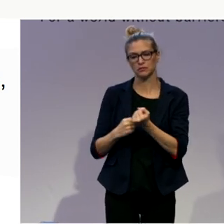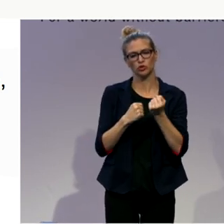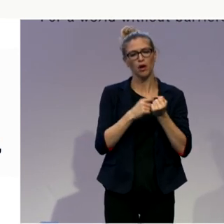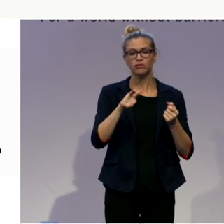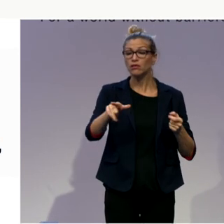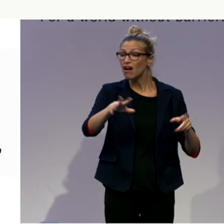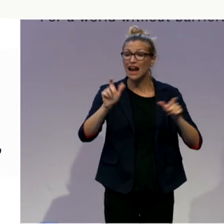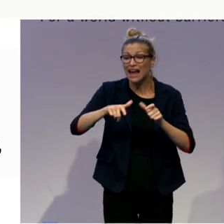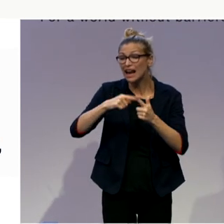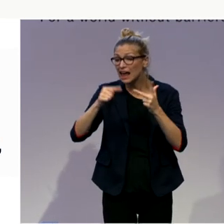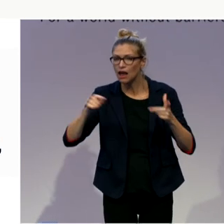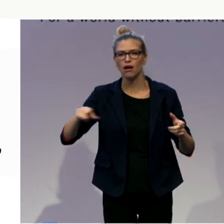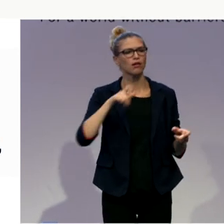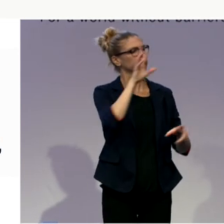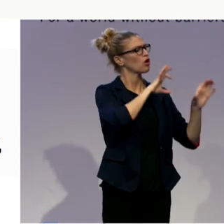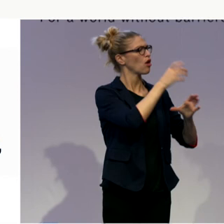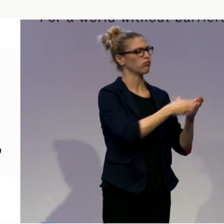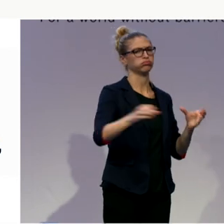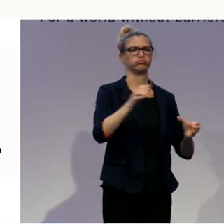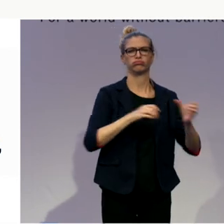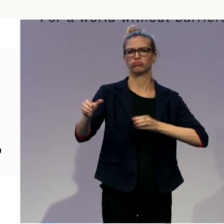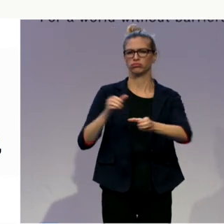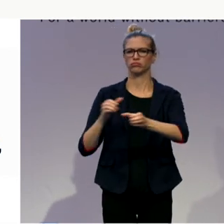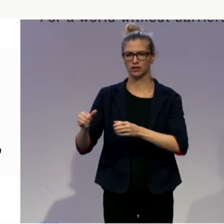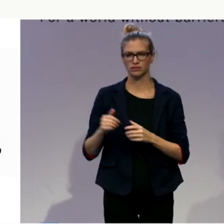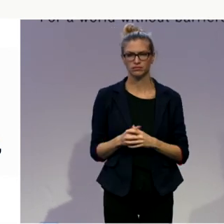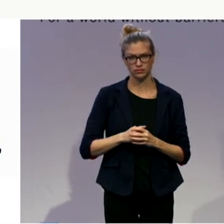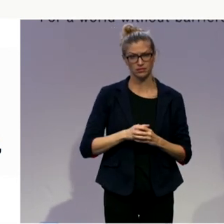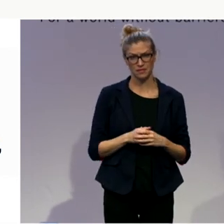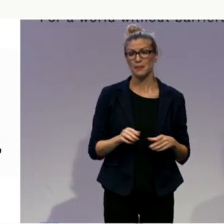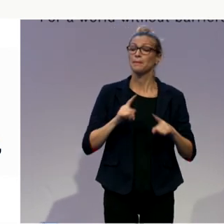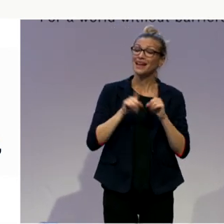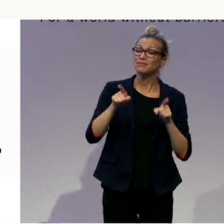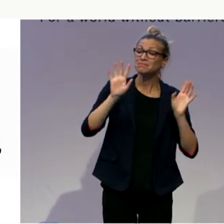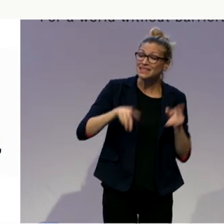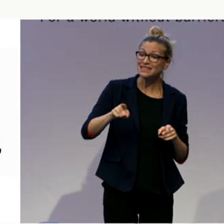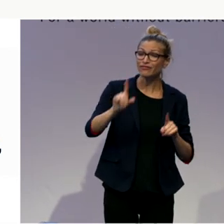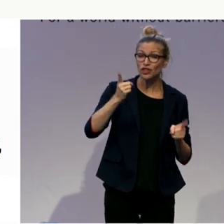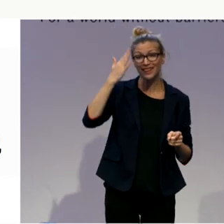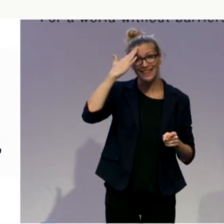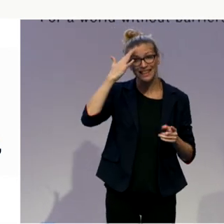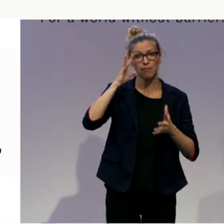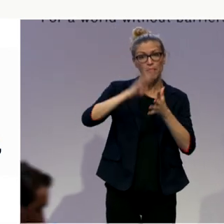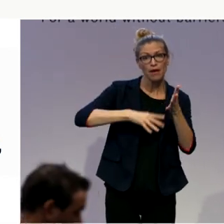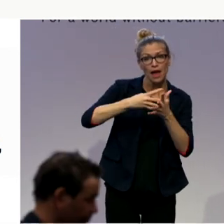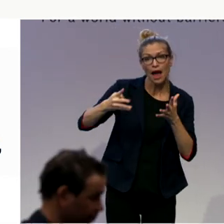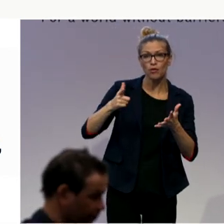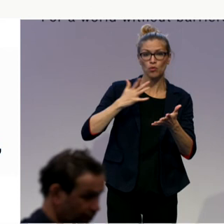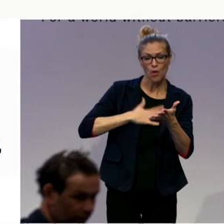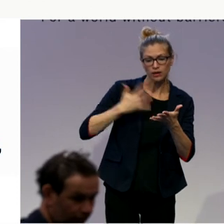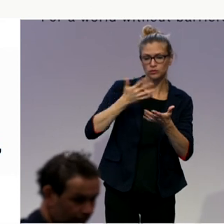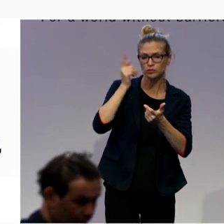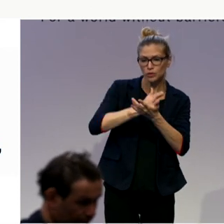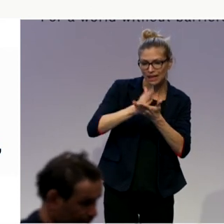plan, a plan is necessary to get a budget, but then they then they have to let go, they